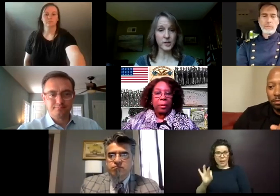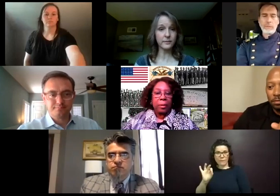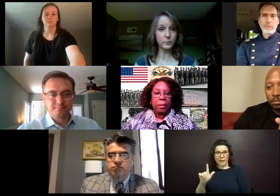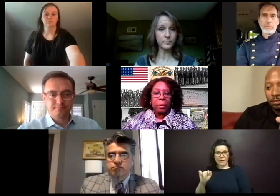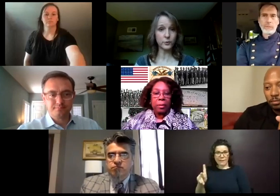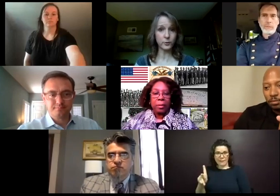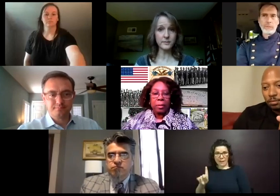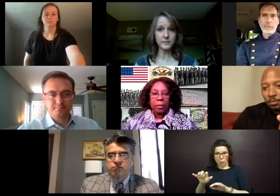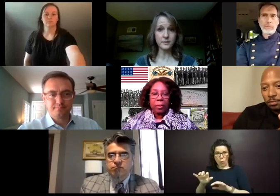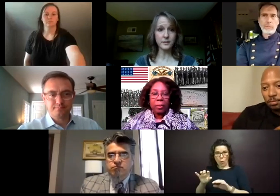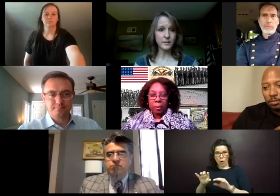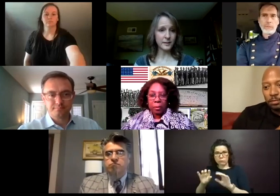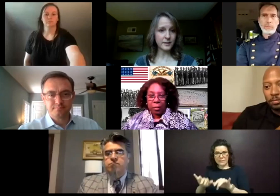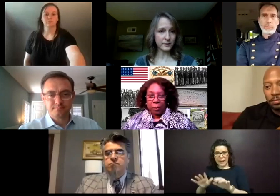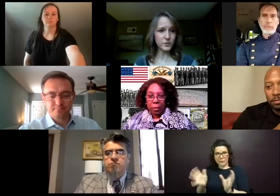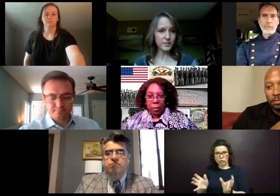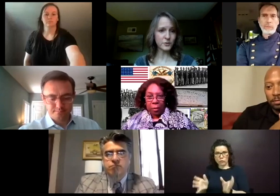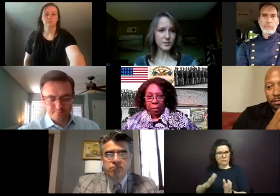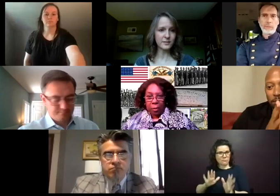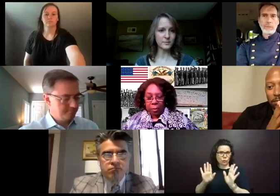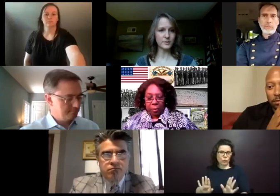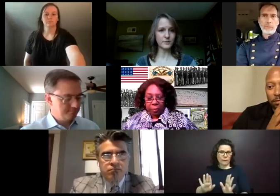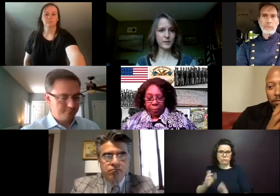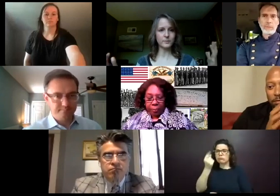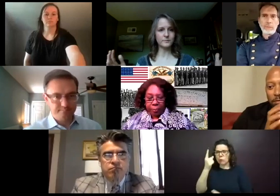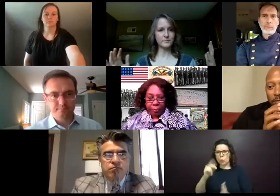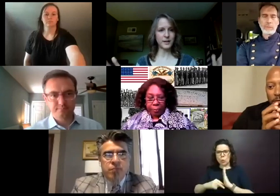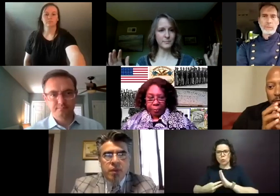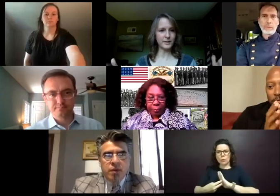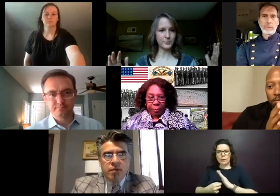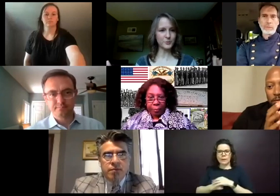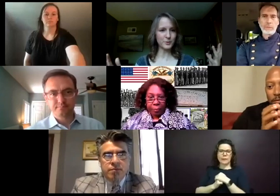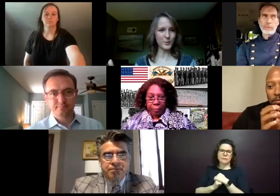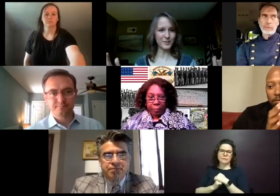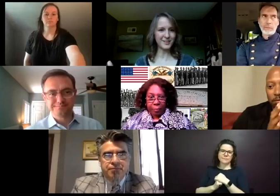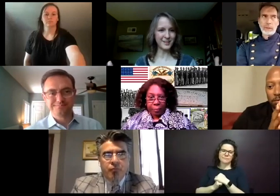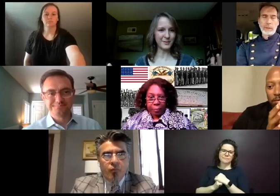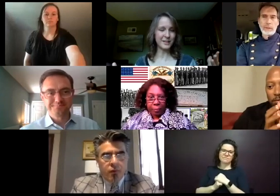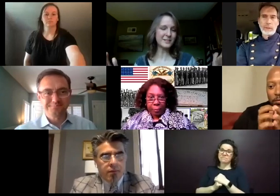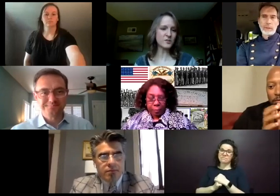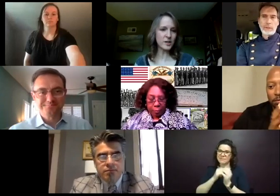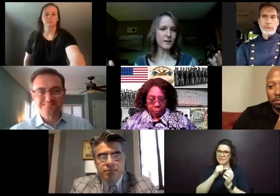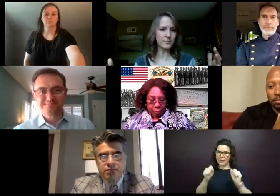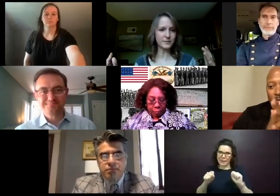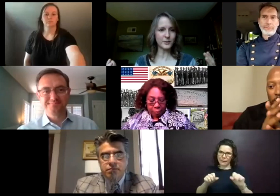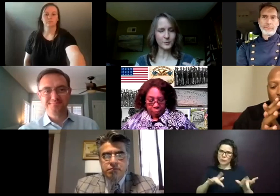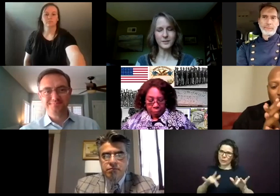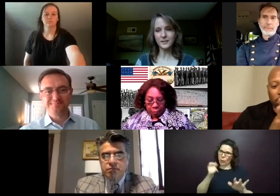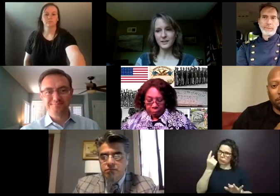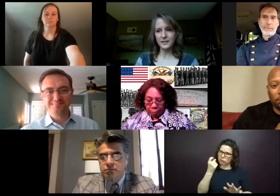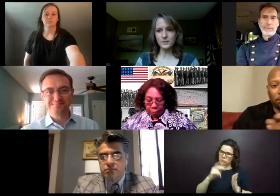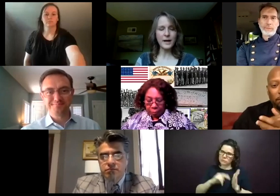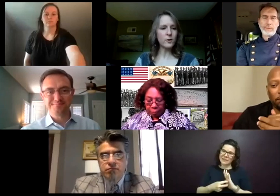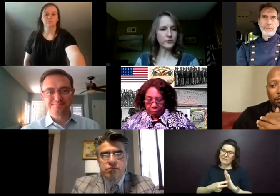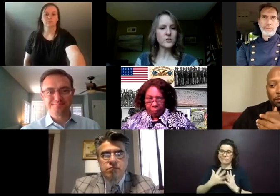put it into the chat, that would be great. And I understand what you're saying, Timothy, about not being able to record. And it's a shame, but, you